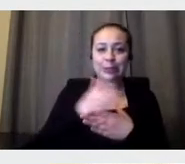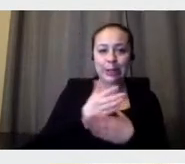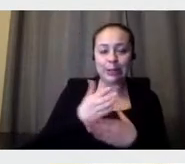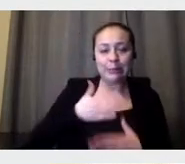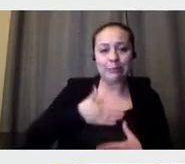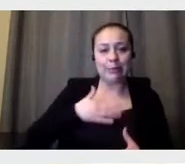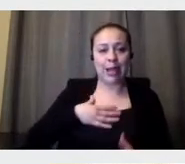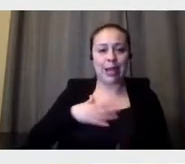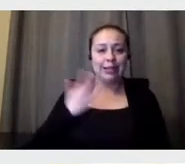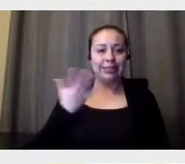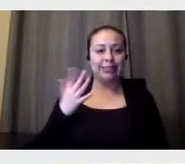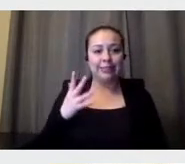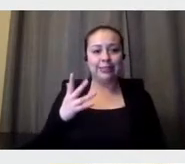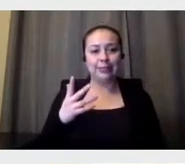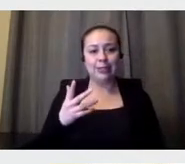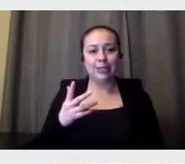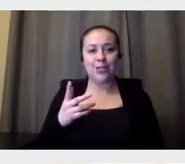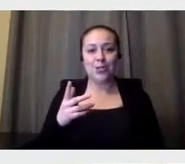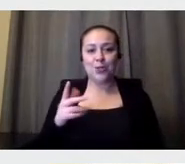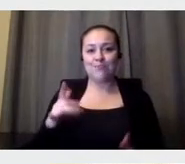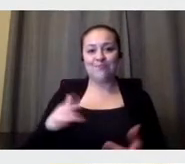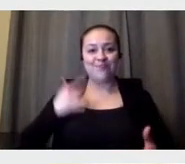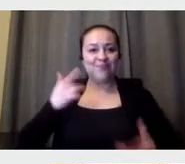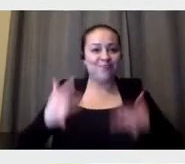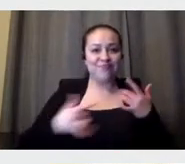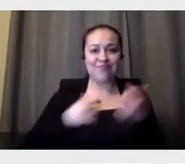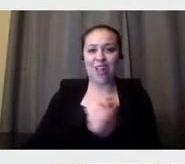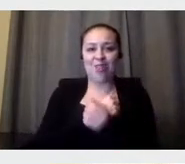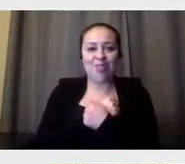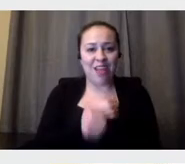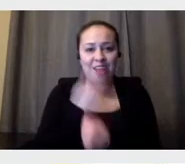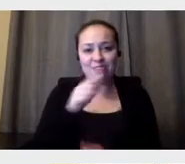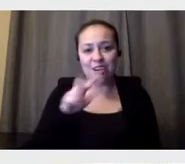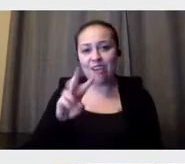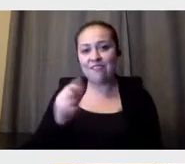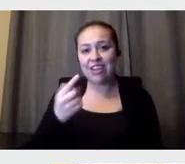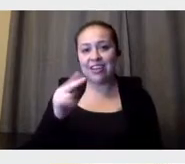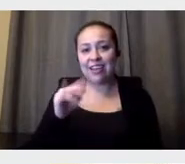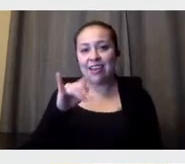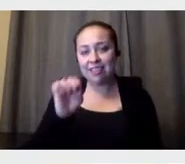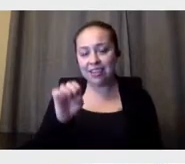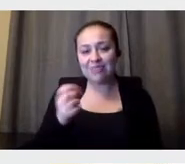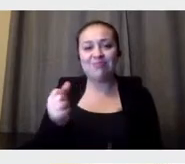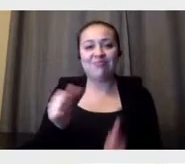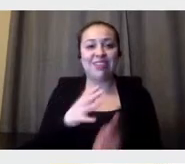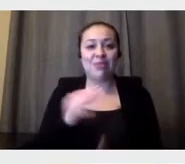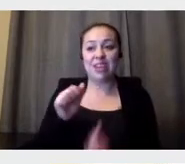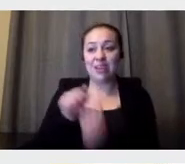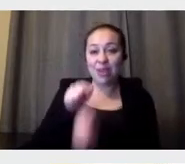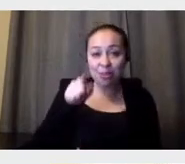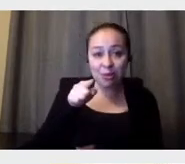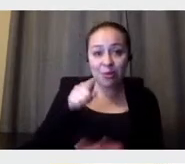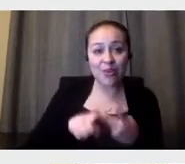super love for the Vignelli's with you and the RIT.